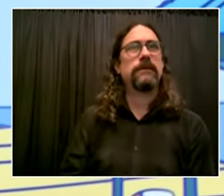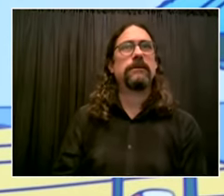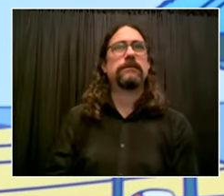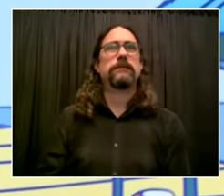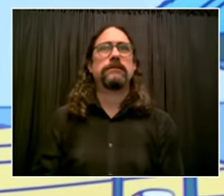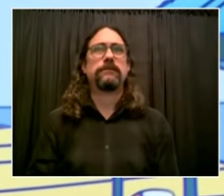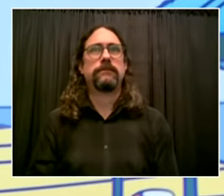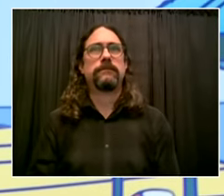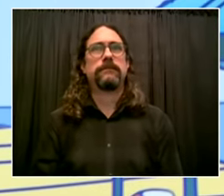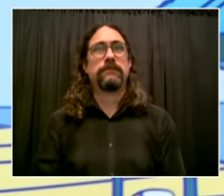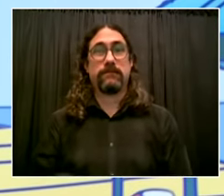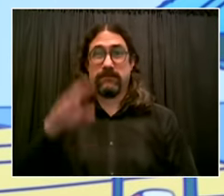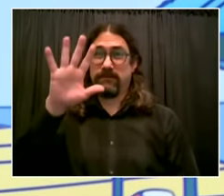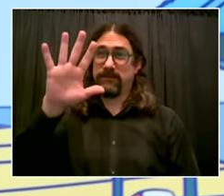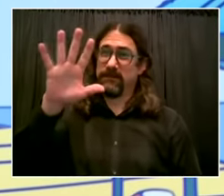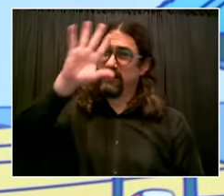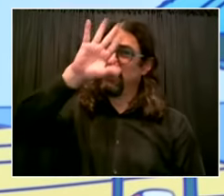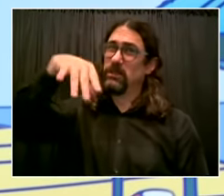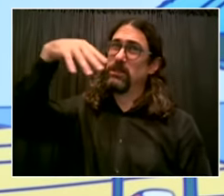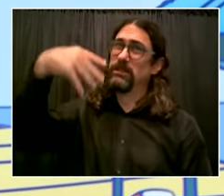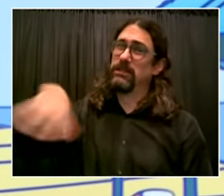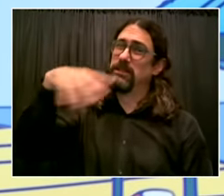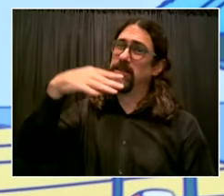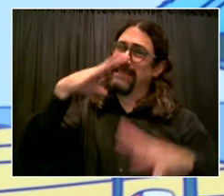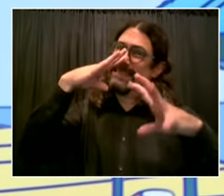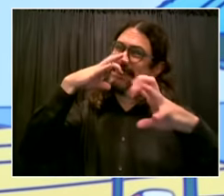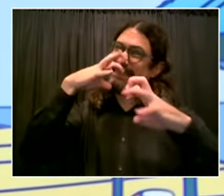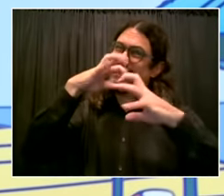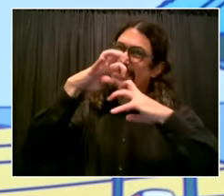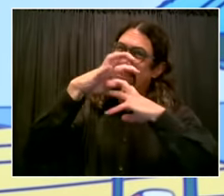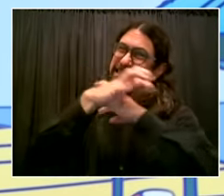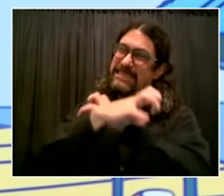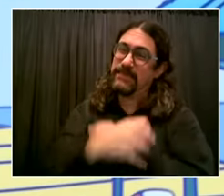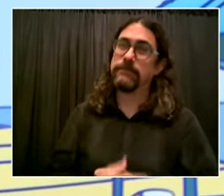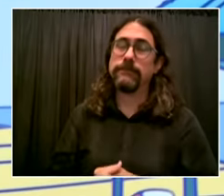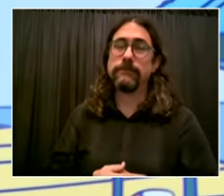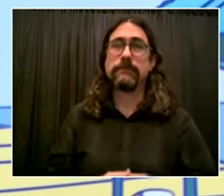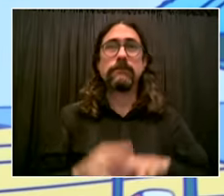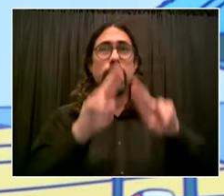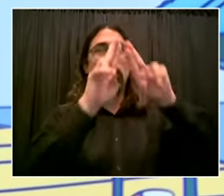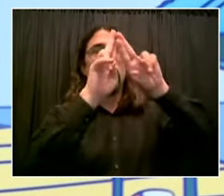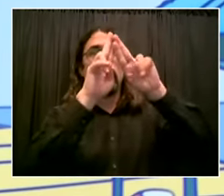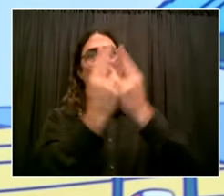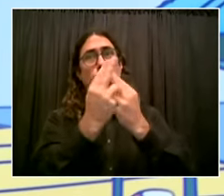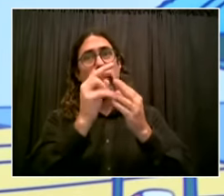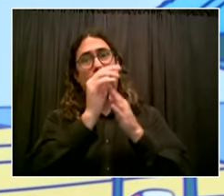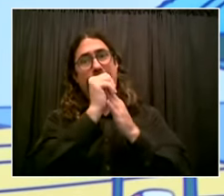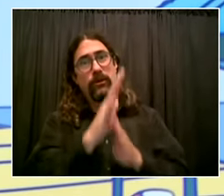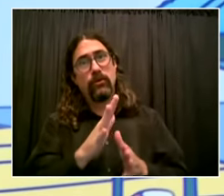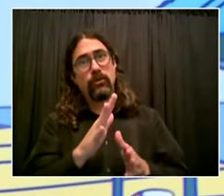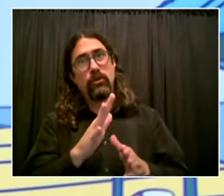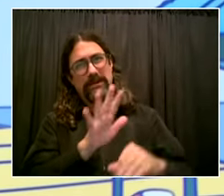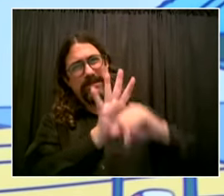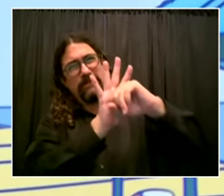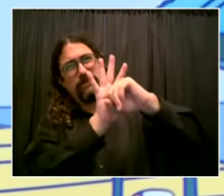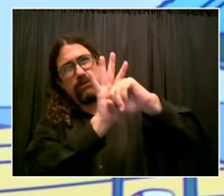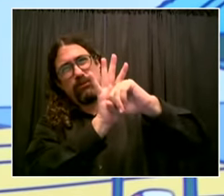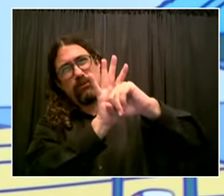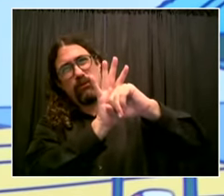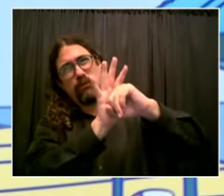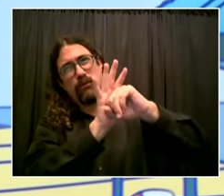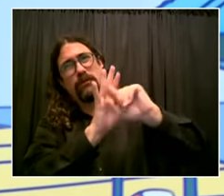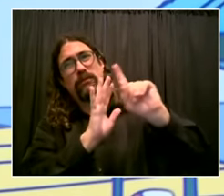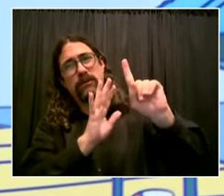leaders are experiencing the different views within their memberships there's a lot going on here here's the bottom line we're in middle of a global pandemic